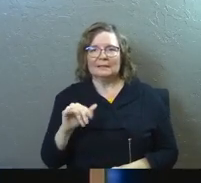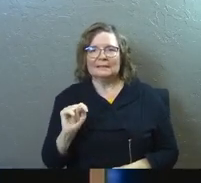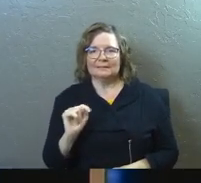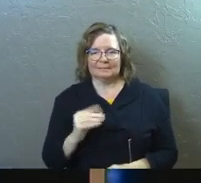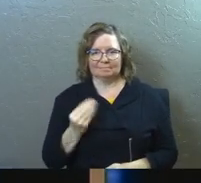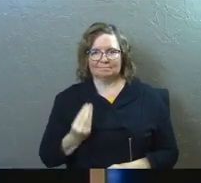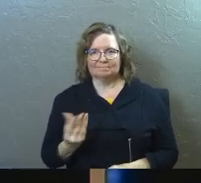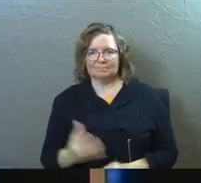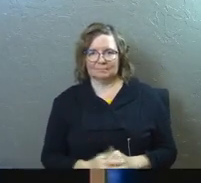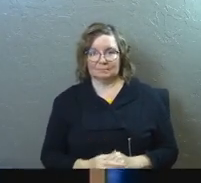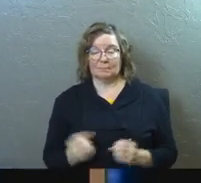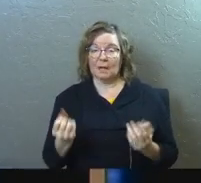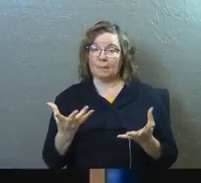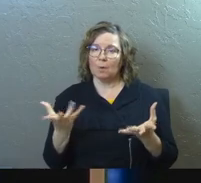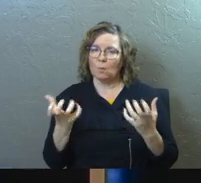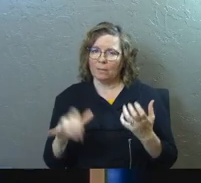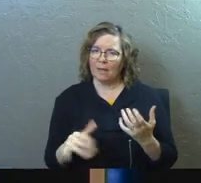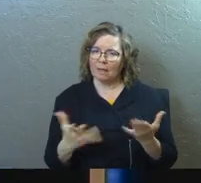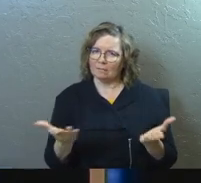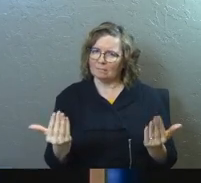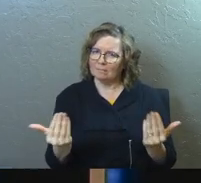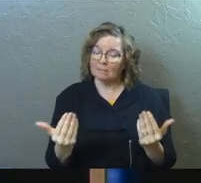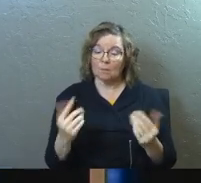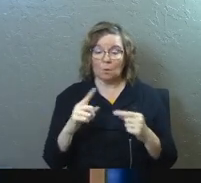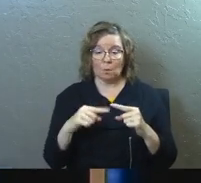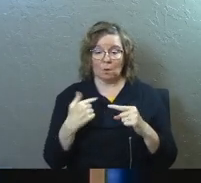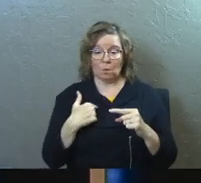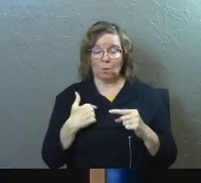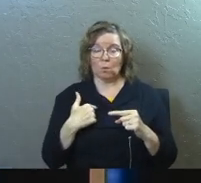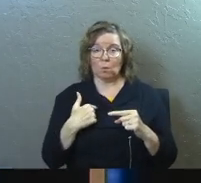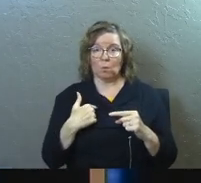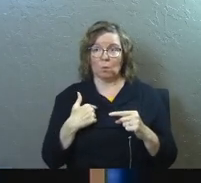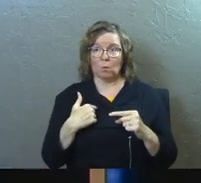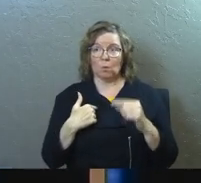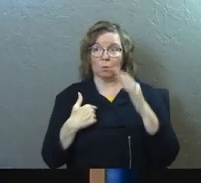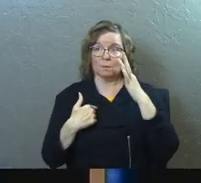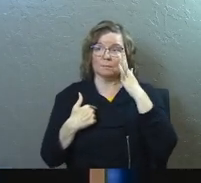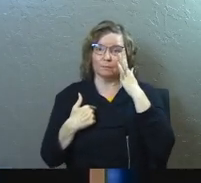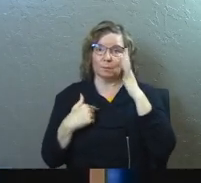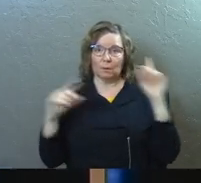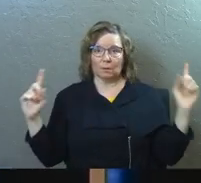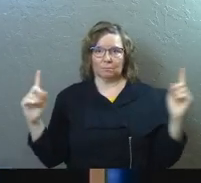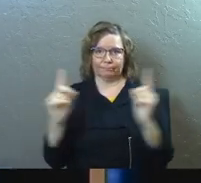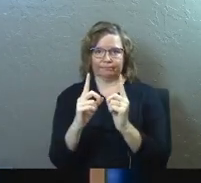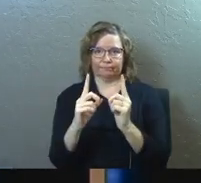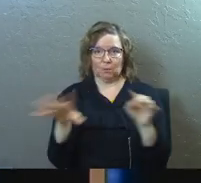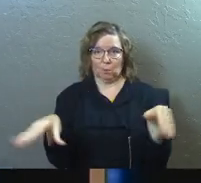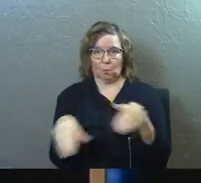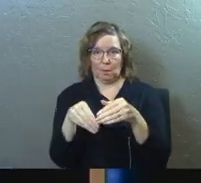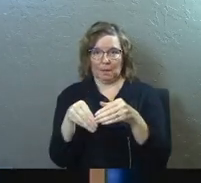How many of you want that? When we stood before the pastor and we said, I do,